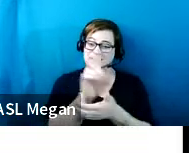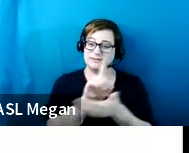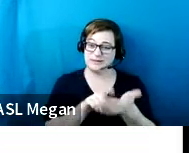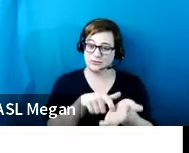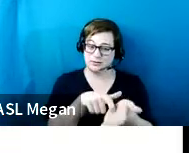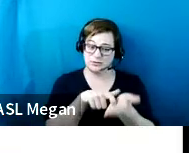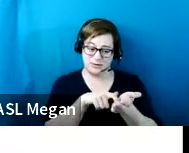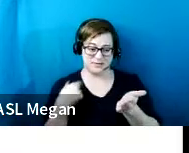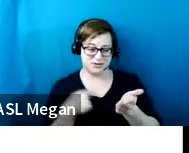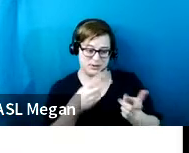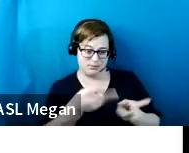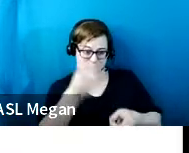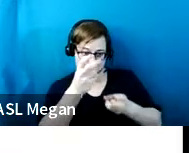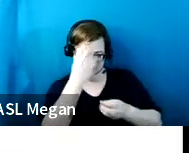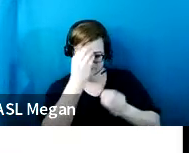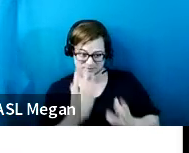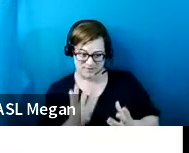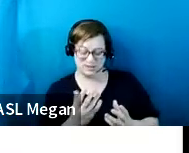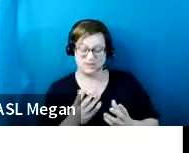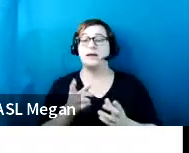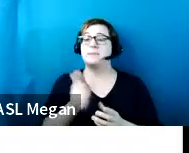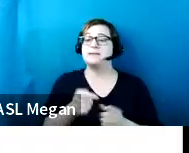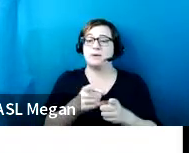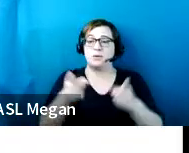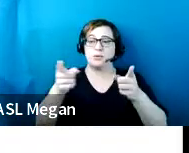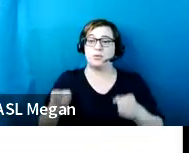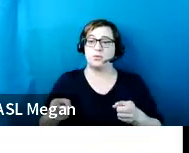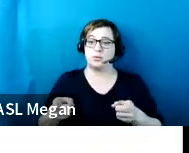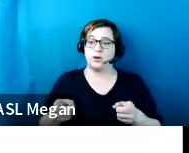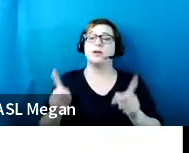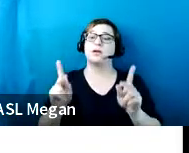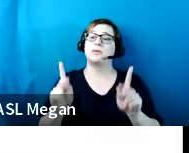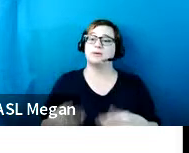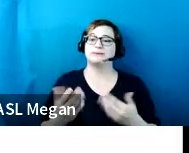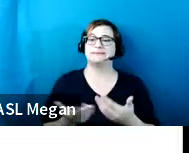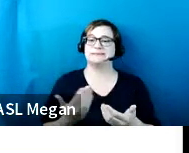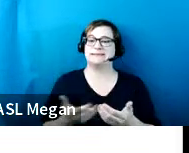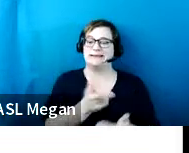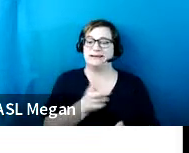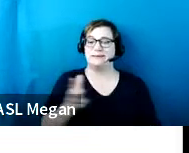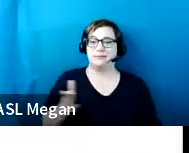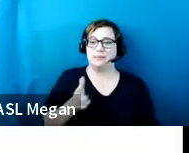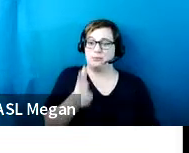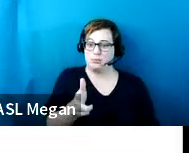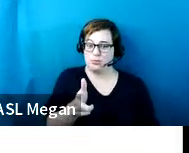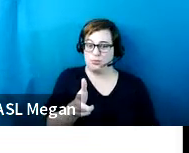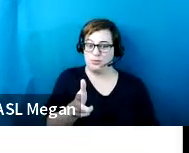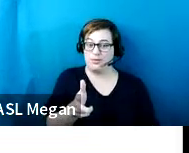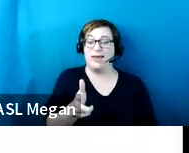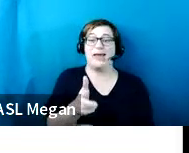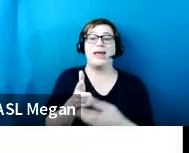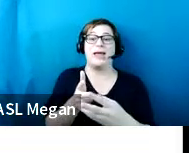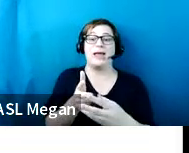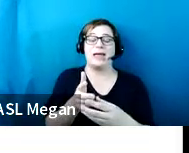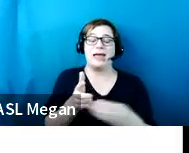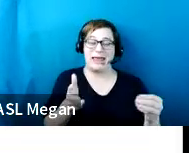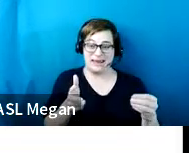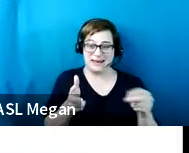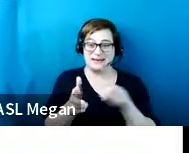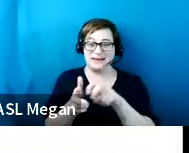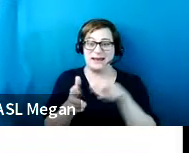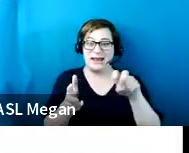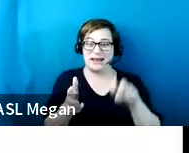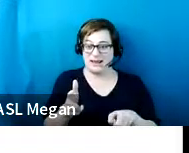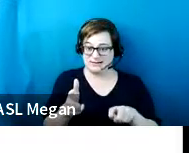make sure that the spaces are wide enough that a person can position their car within the space in a way that they will